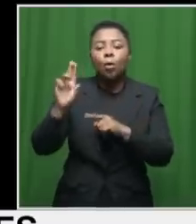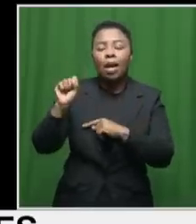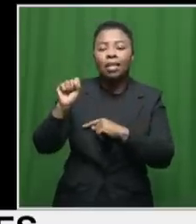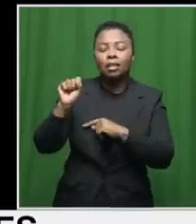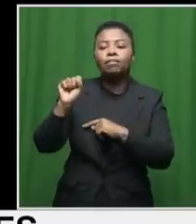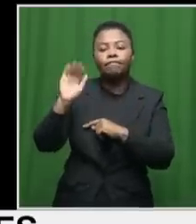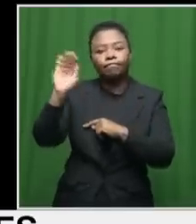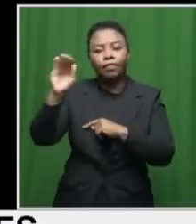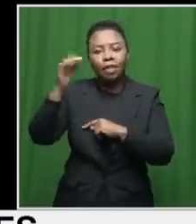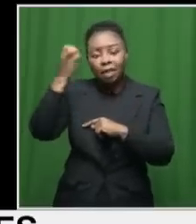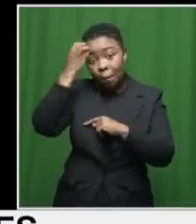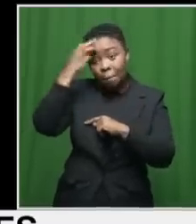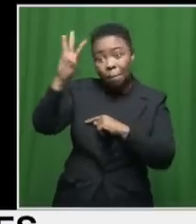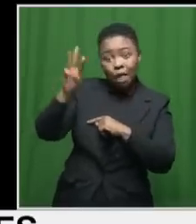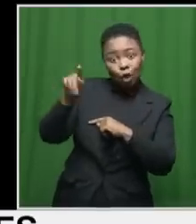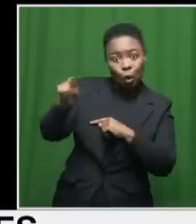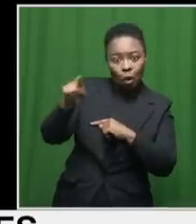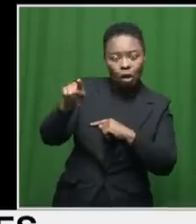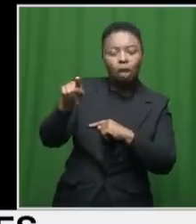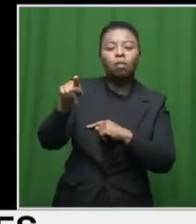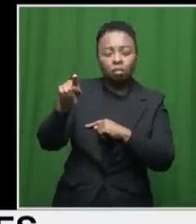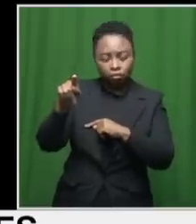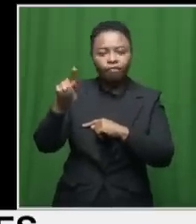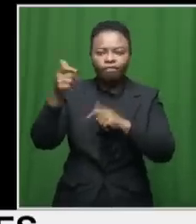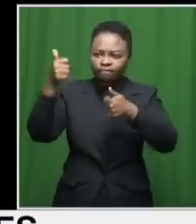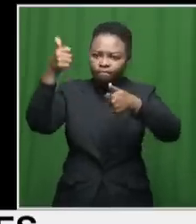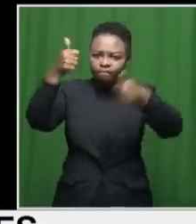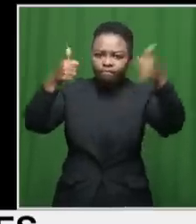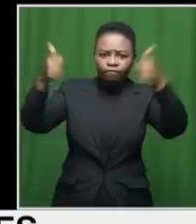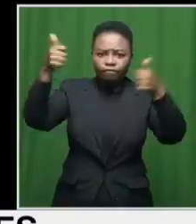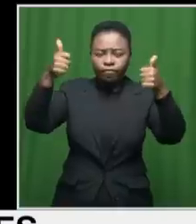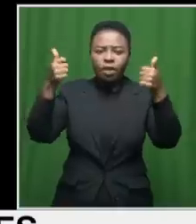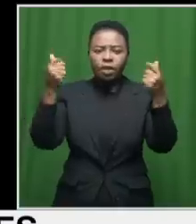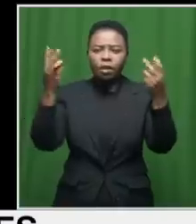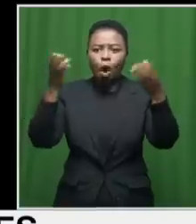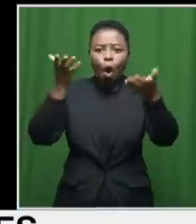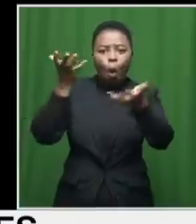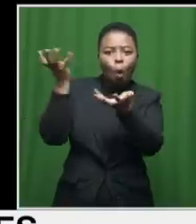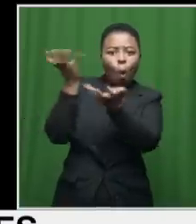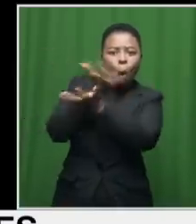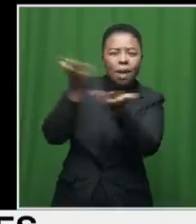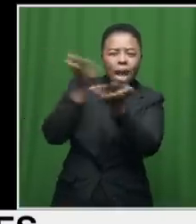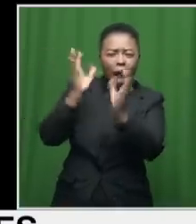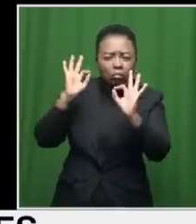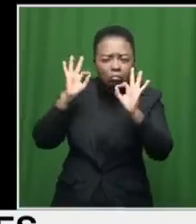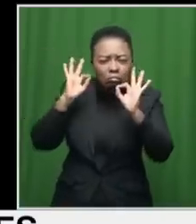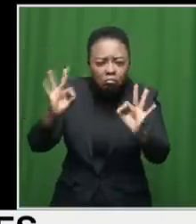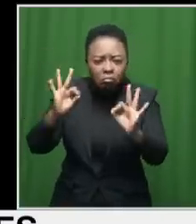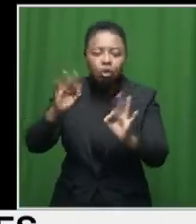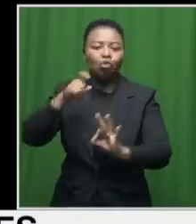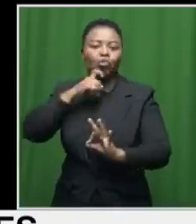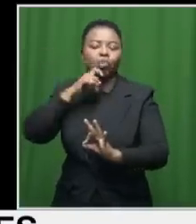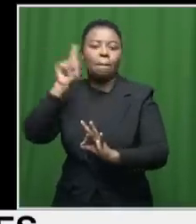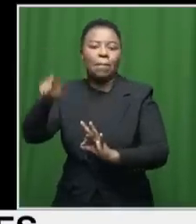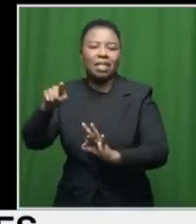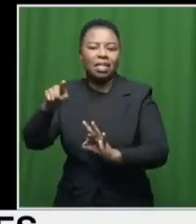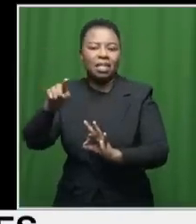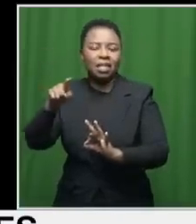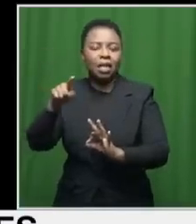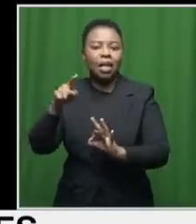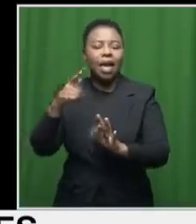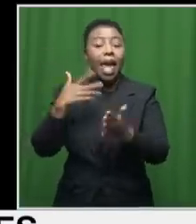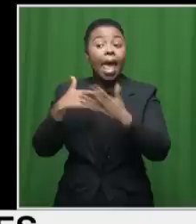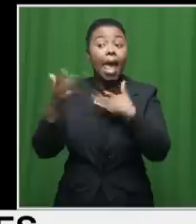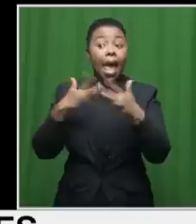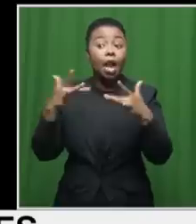to use established diplomatic channels of communication to convey any concerns